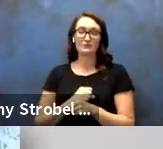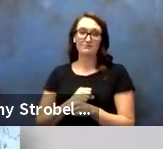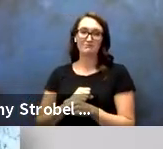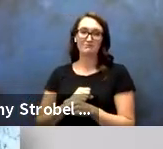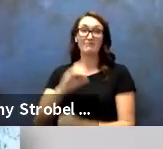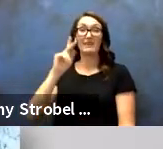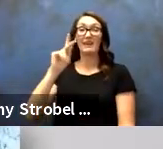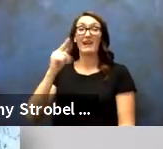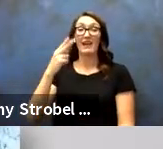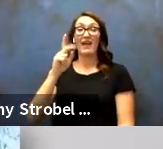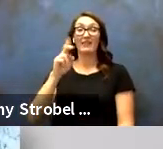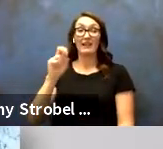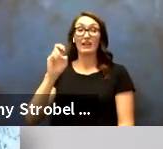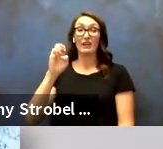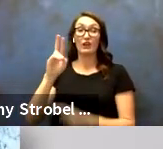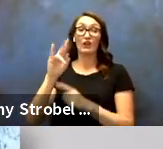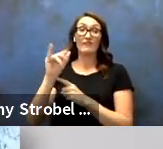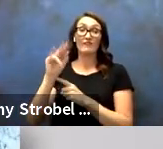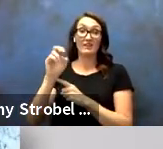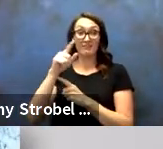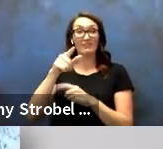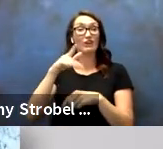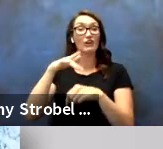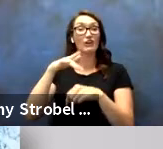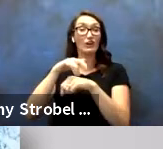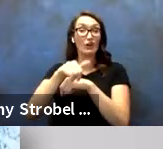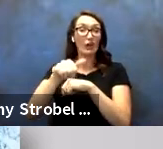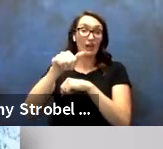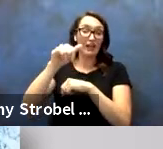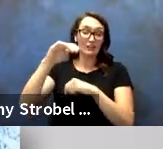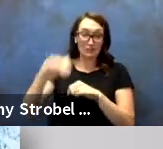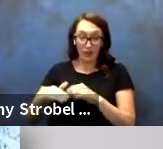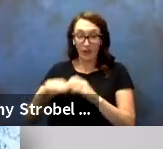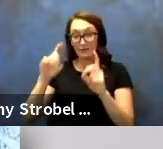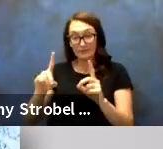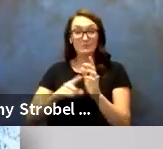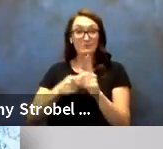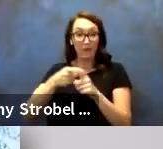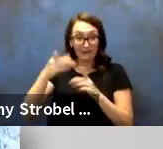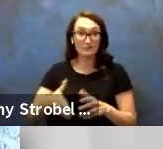Kathleen Irvin, Early Childhood Education Specialist, 20 years.